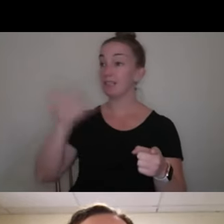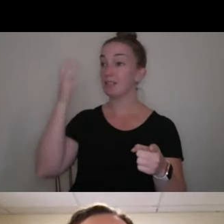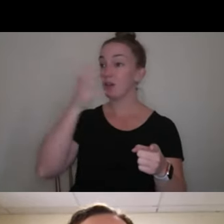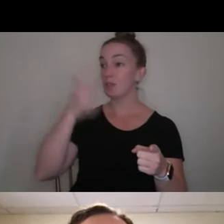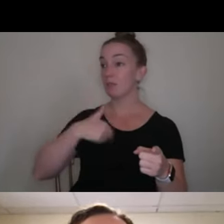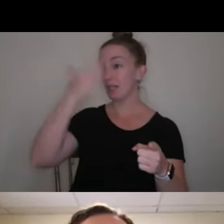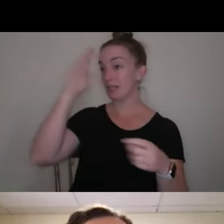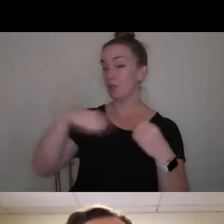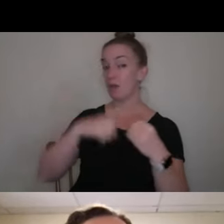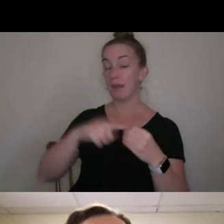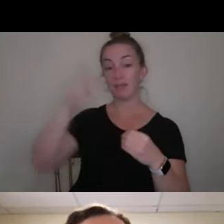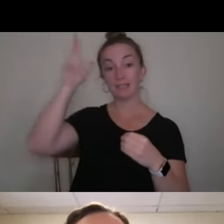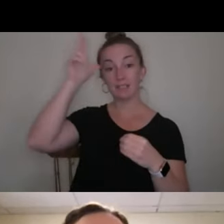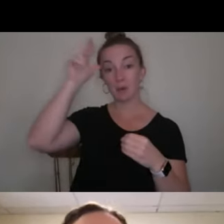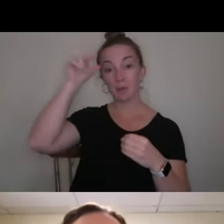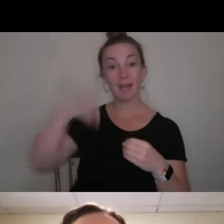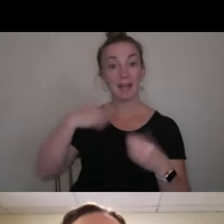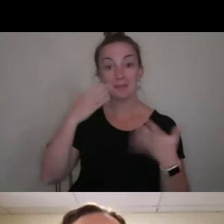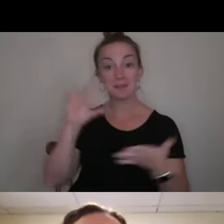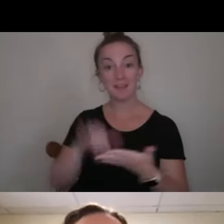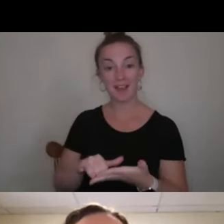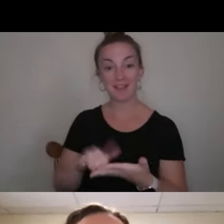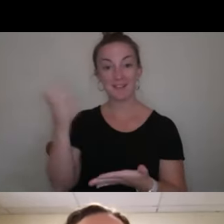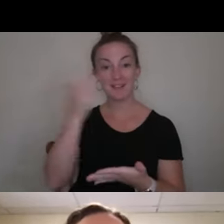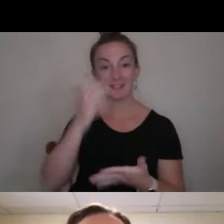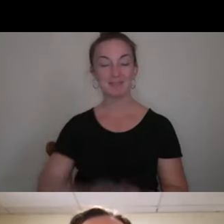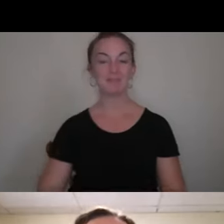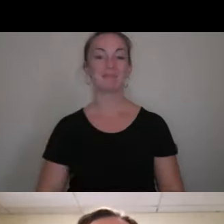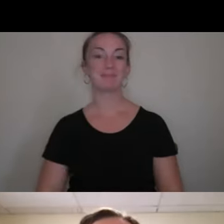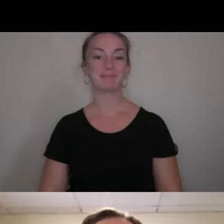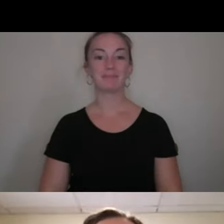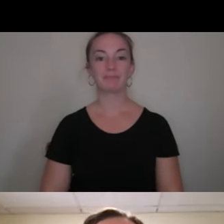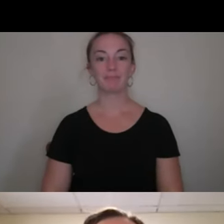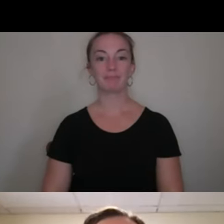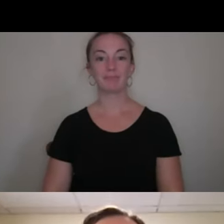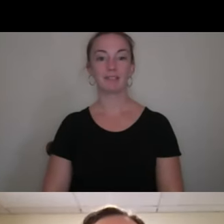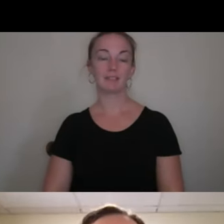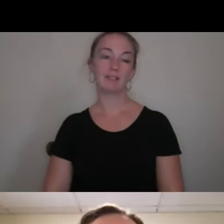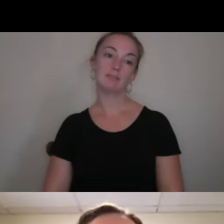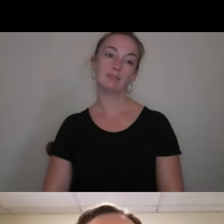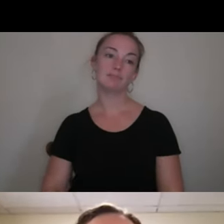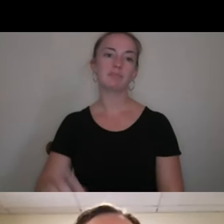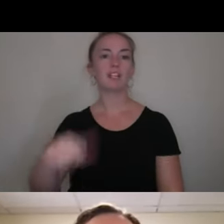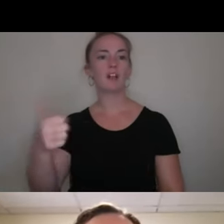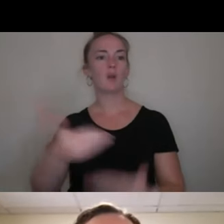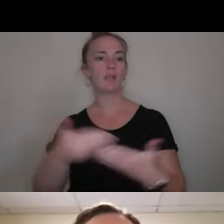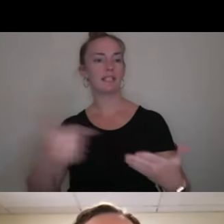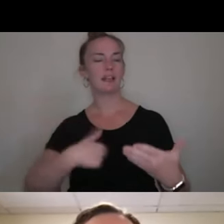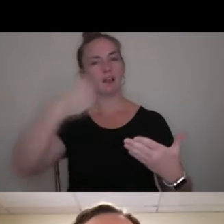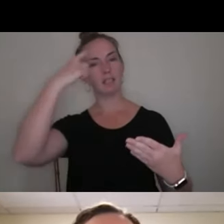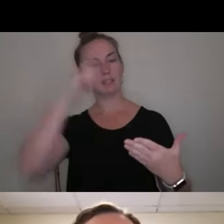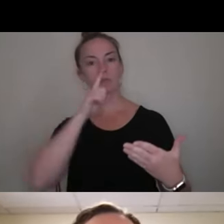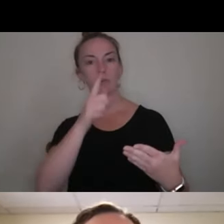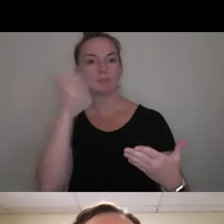equestrian involvement that you had. That's awesome. Great. Well, well, another thing that I think is an